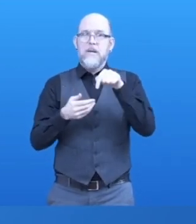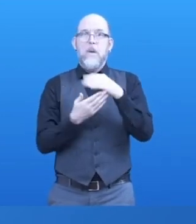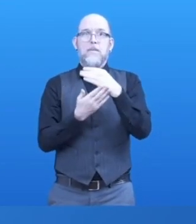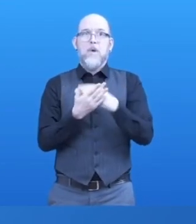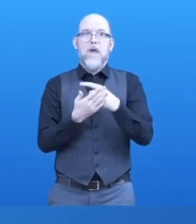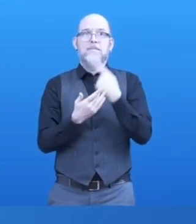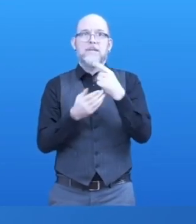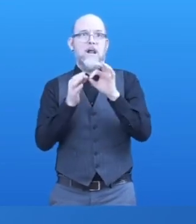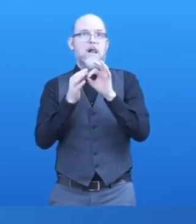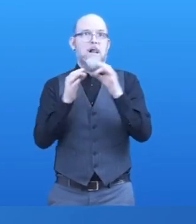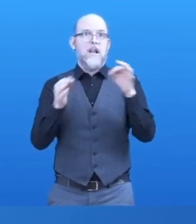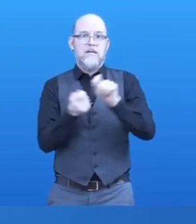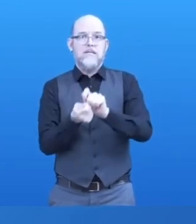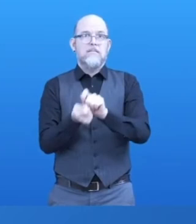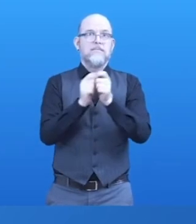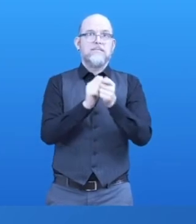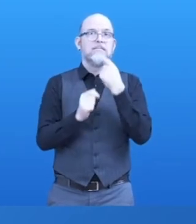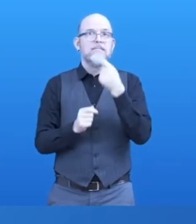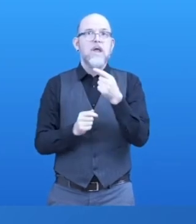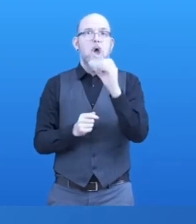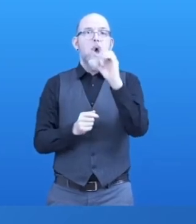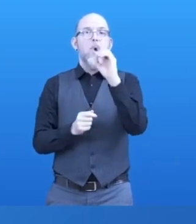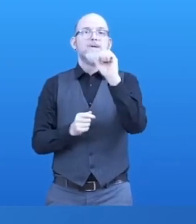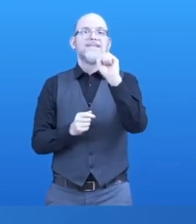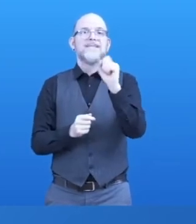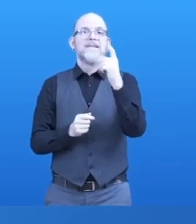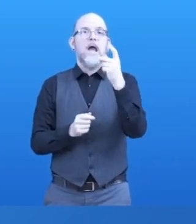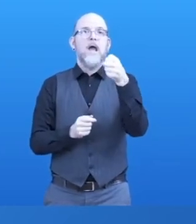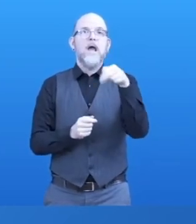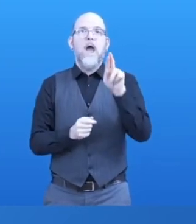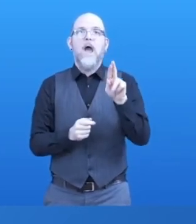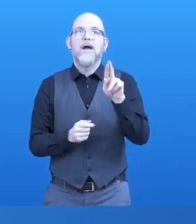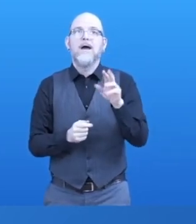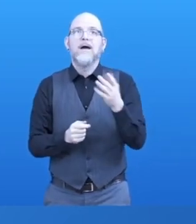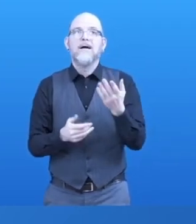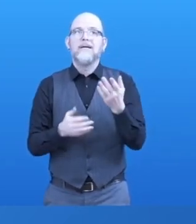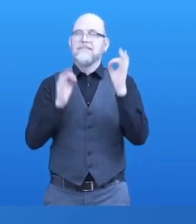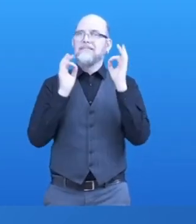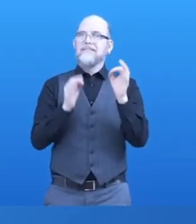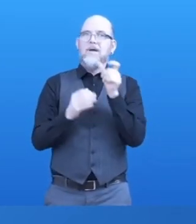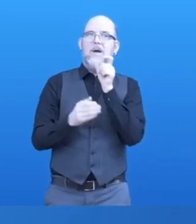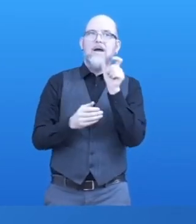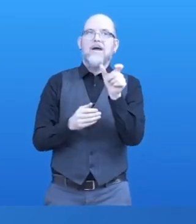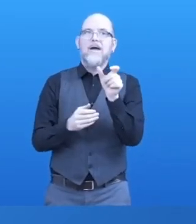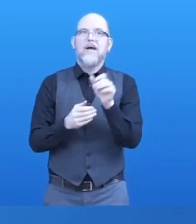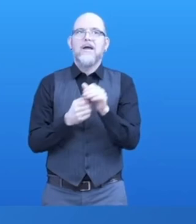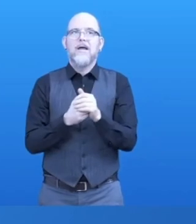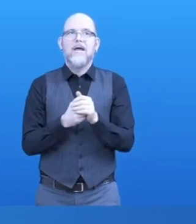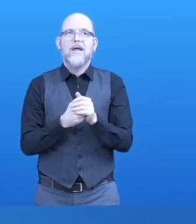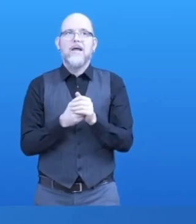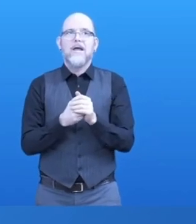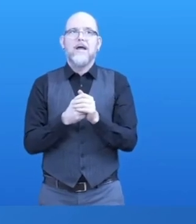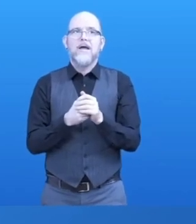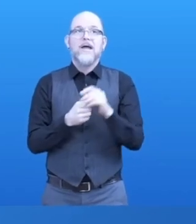Oskar Zitter offers two additional space keys for the sums. We solve